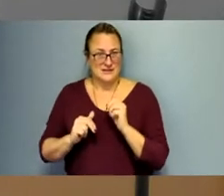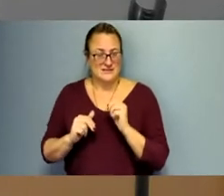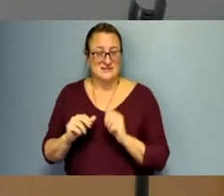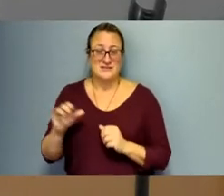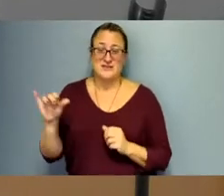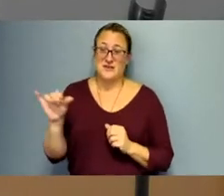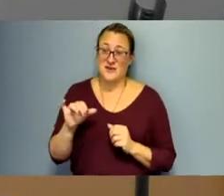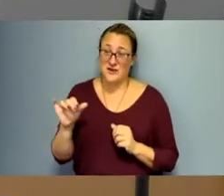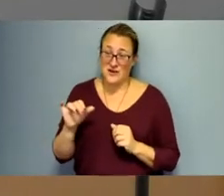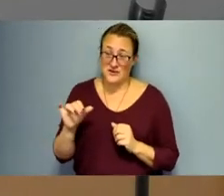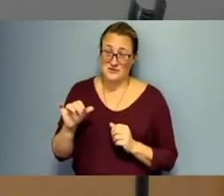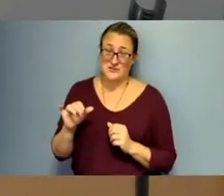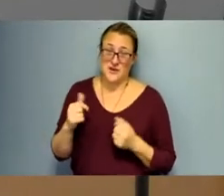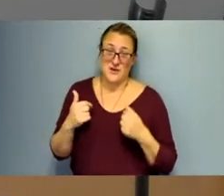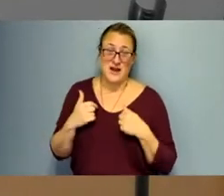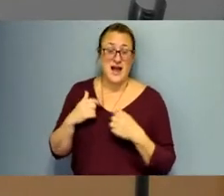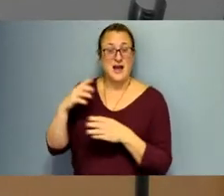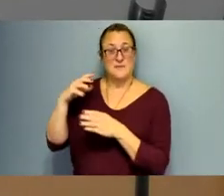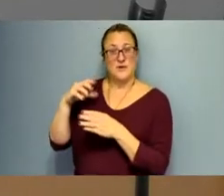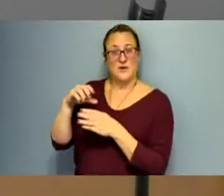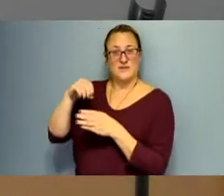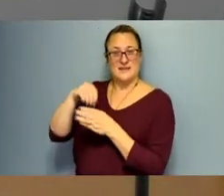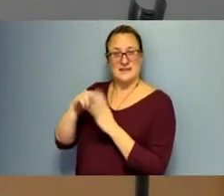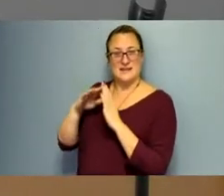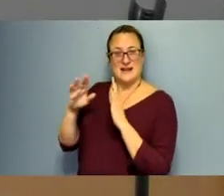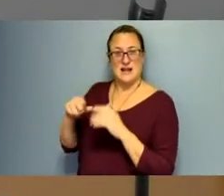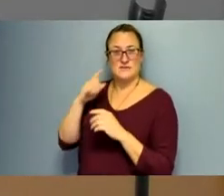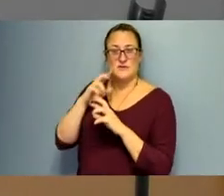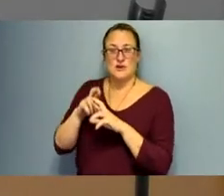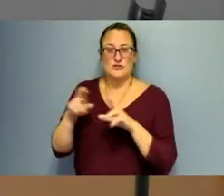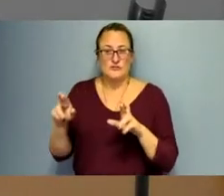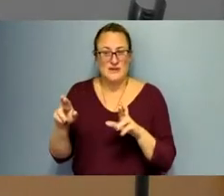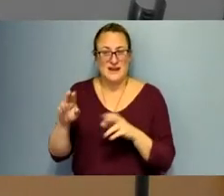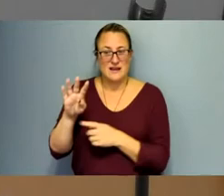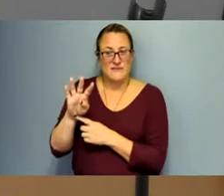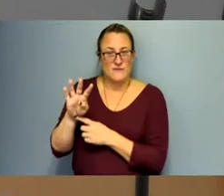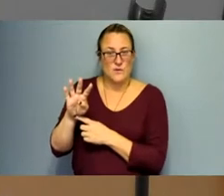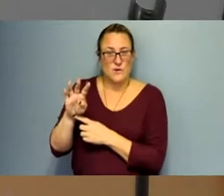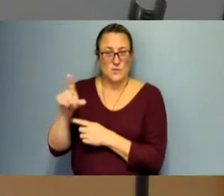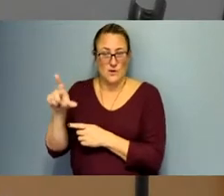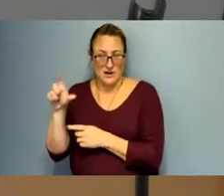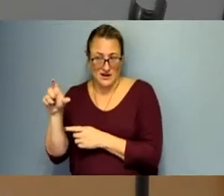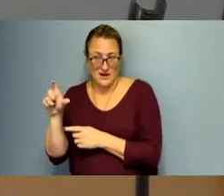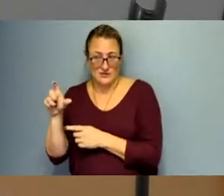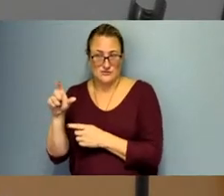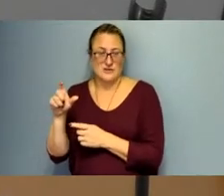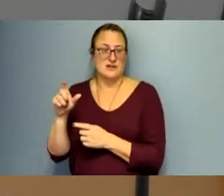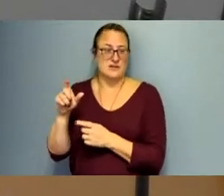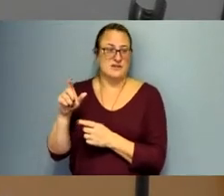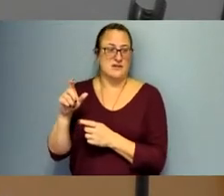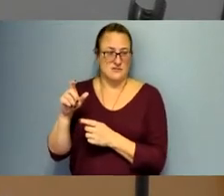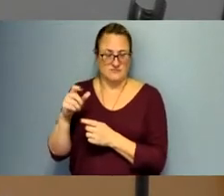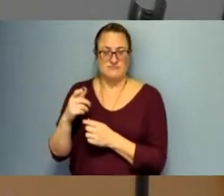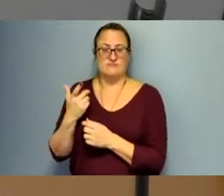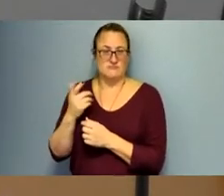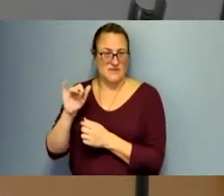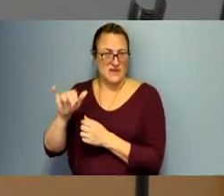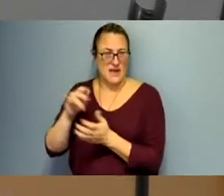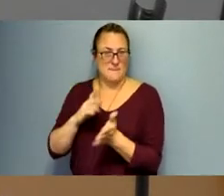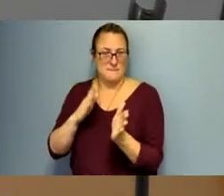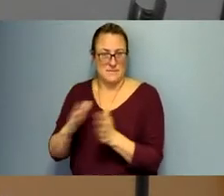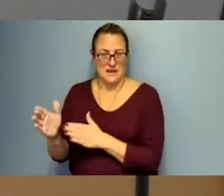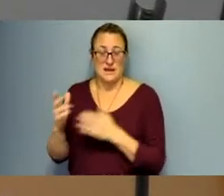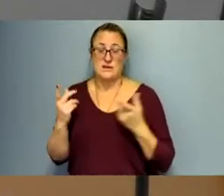on the in-house committee for the Ready 4100 plan that we have here, where we actively are looking